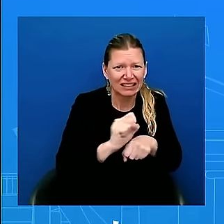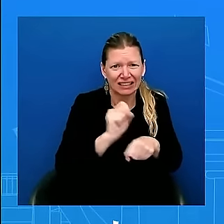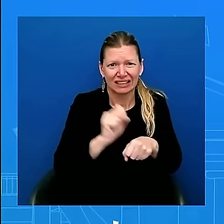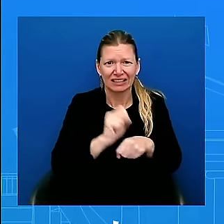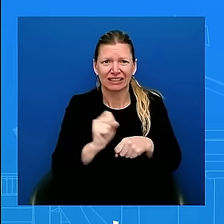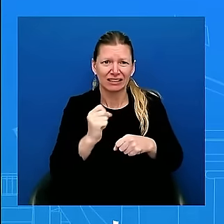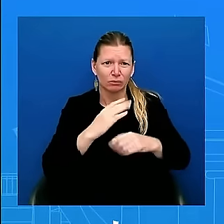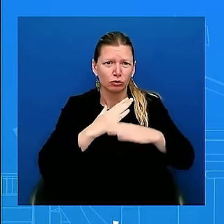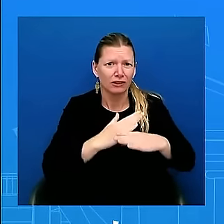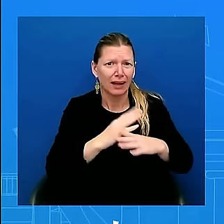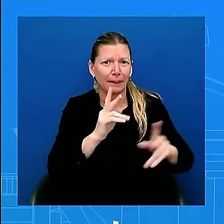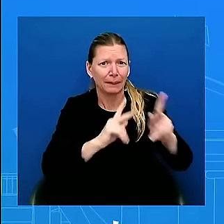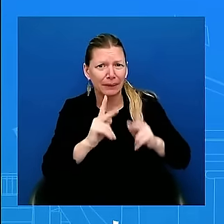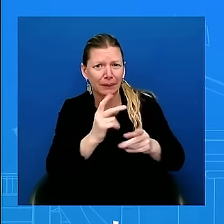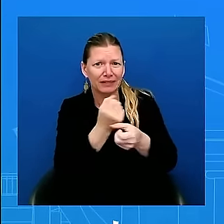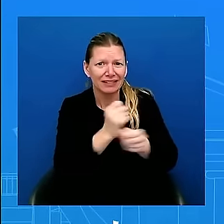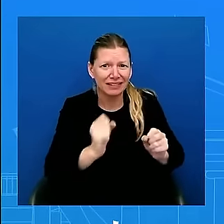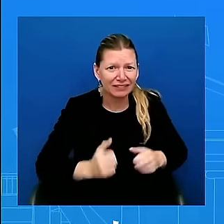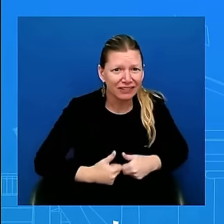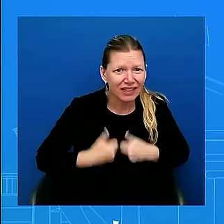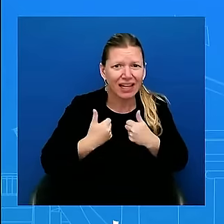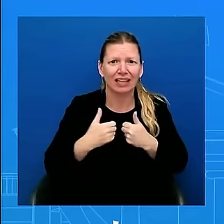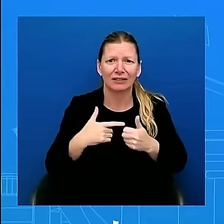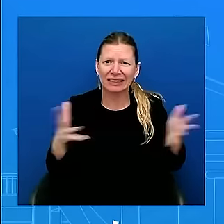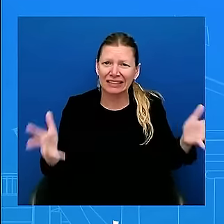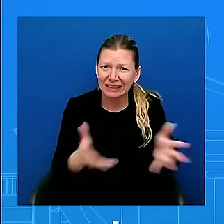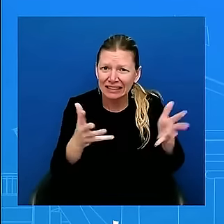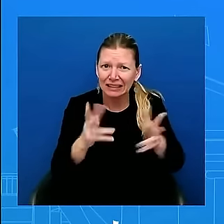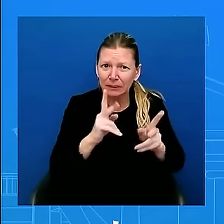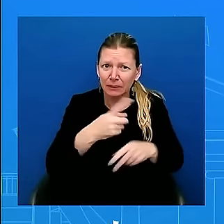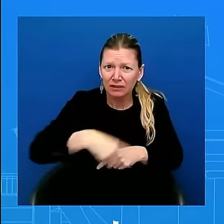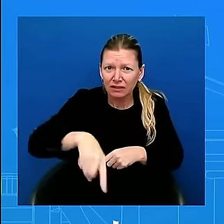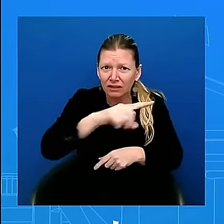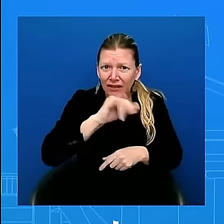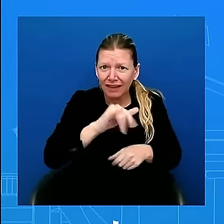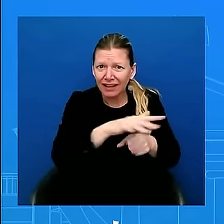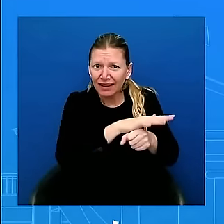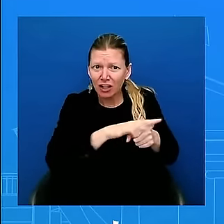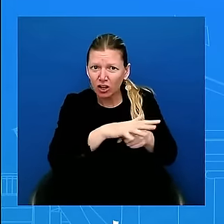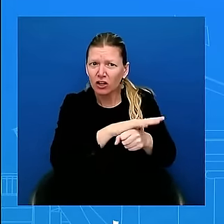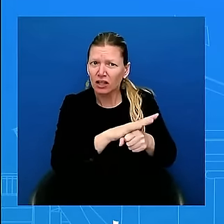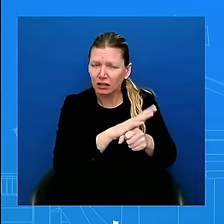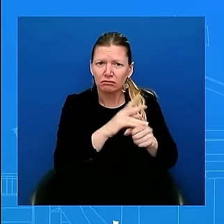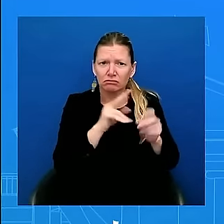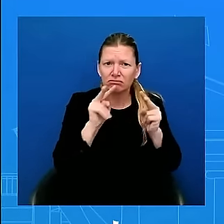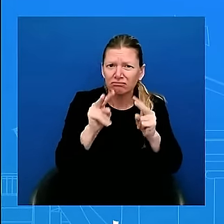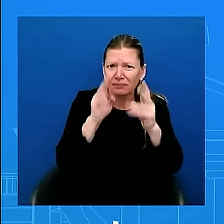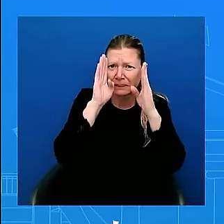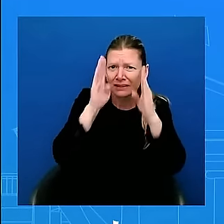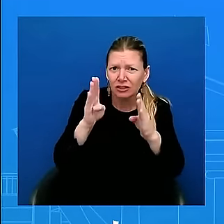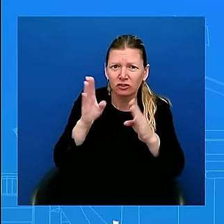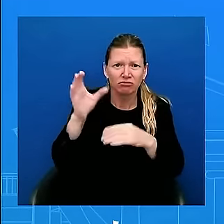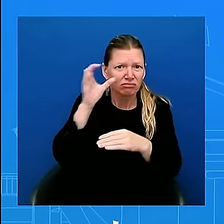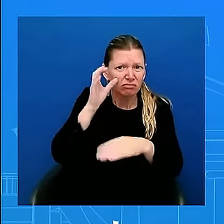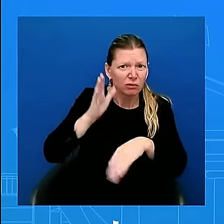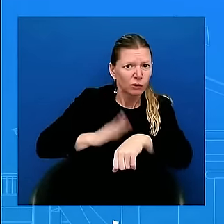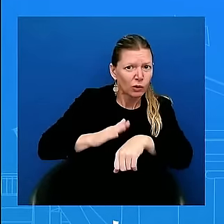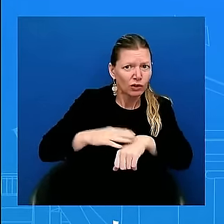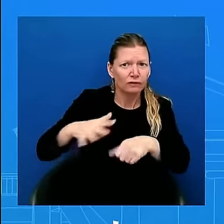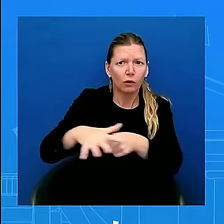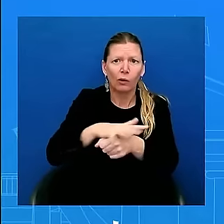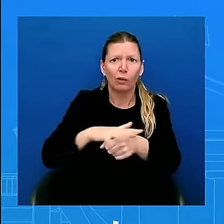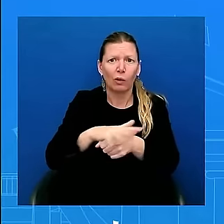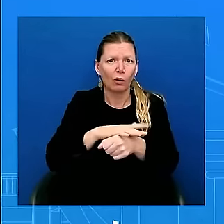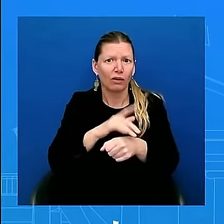warnings of local officials, especially those who have been ordered to evacuate. And the President has been briefed on the fires,